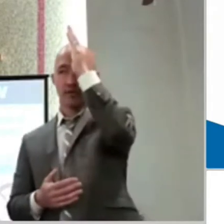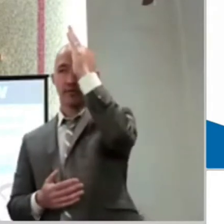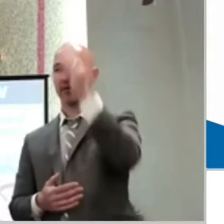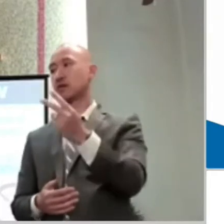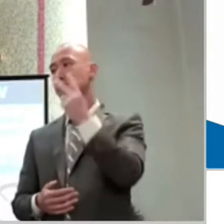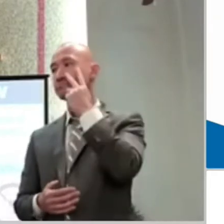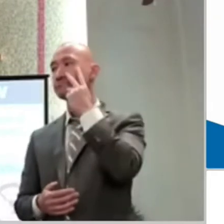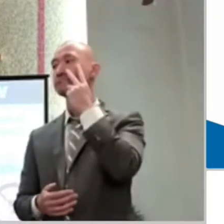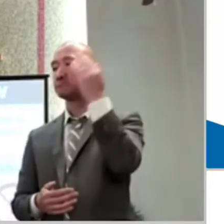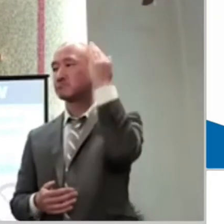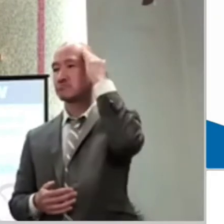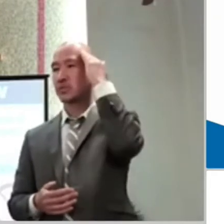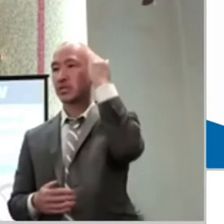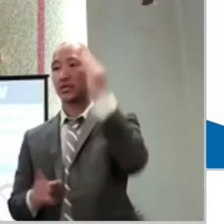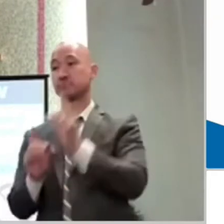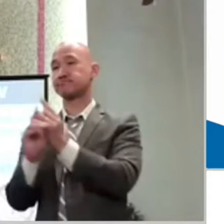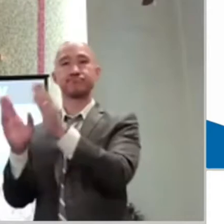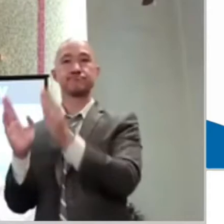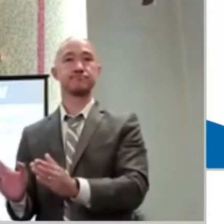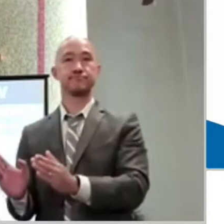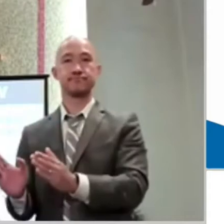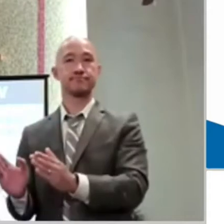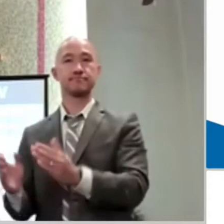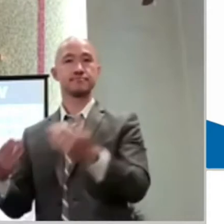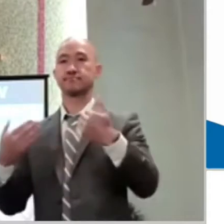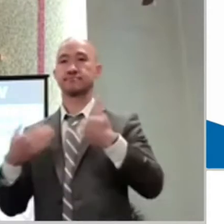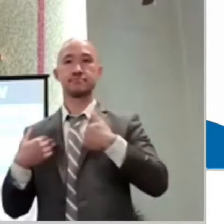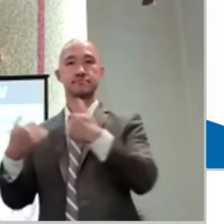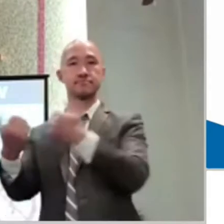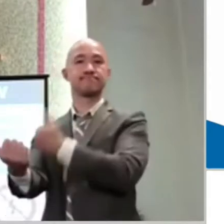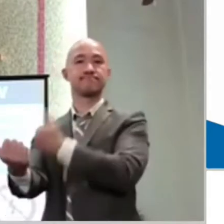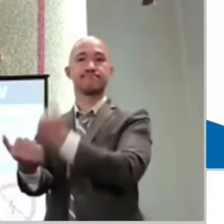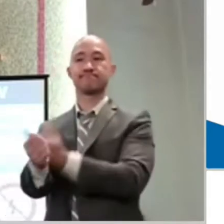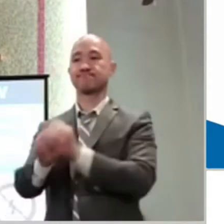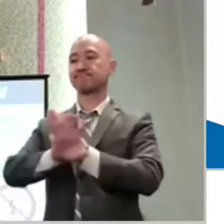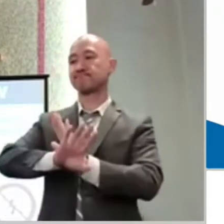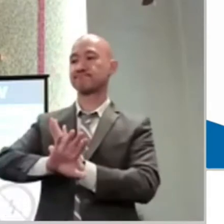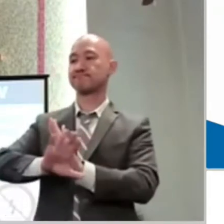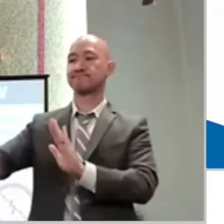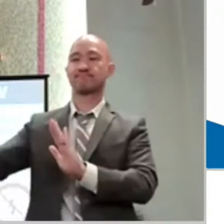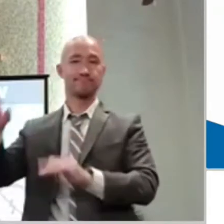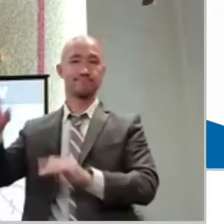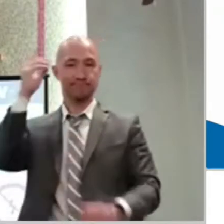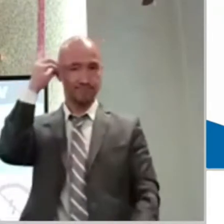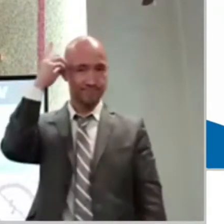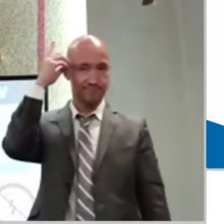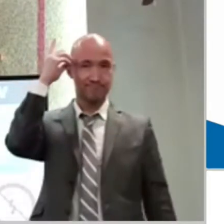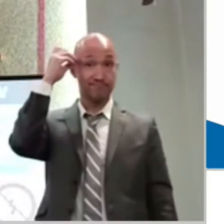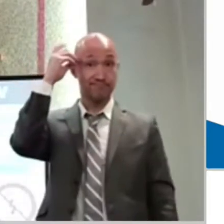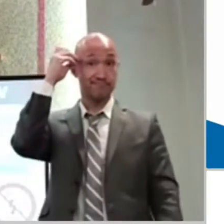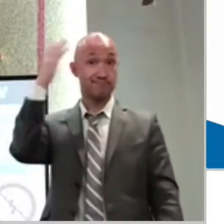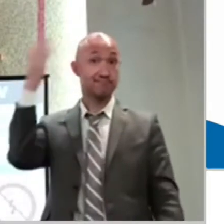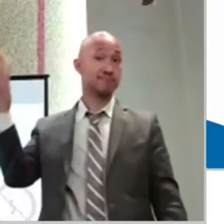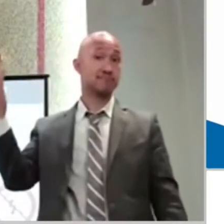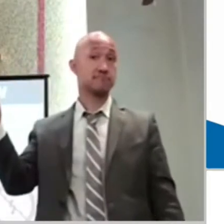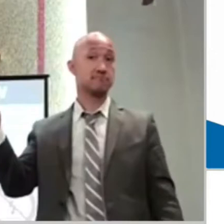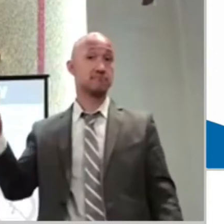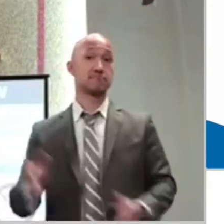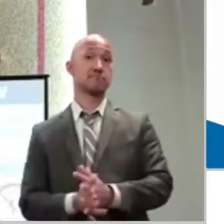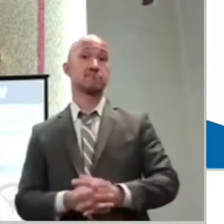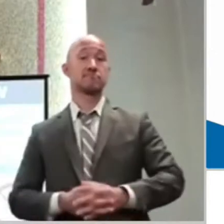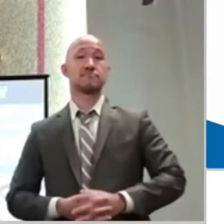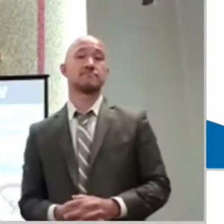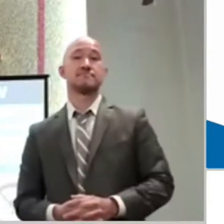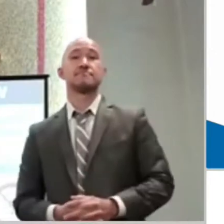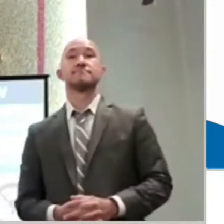power over this spirit, this unseen force that is wreaking havoc in his child's